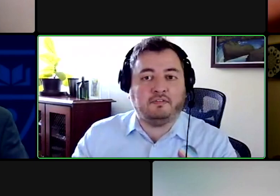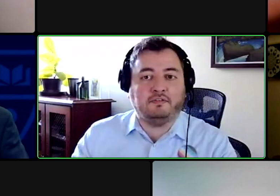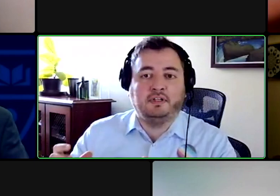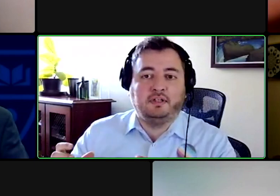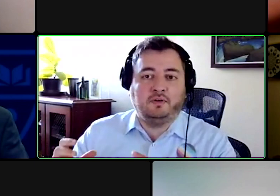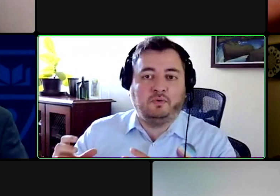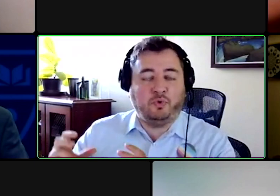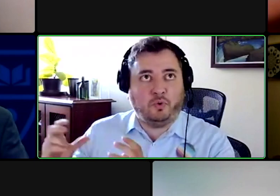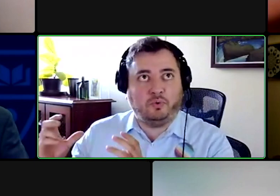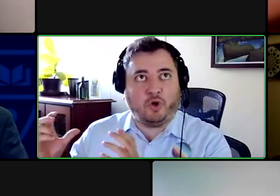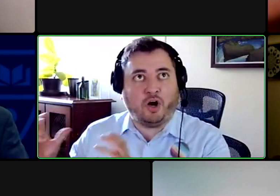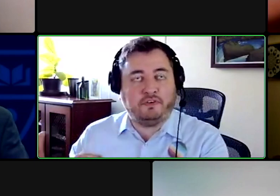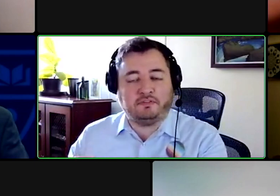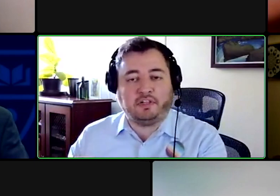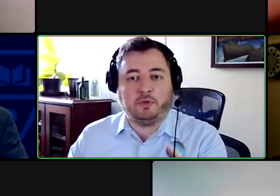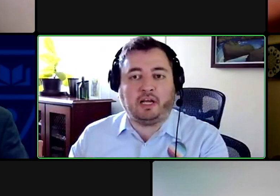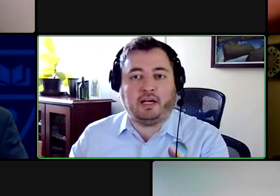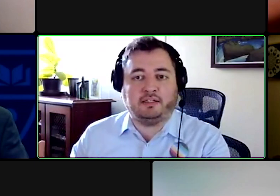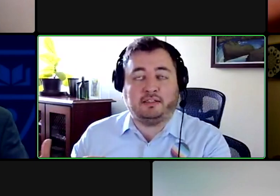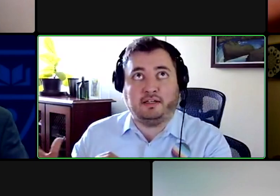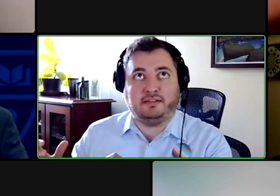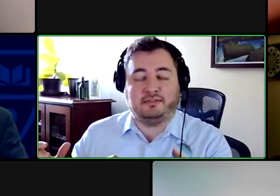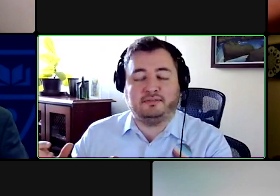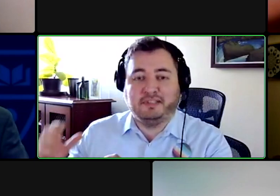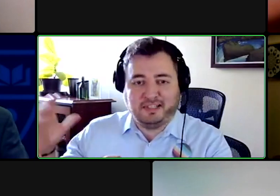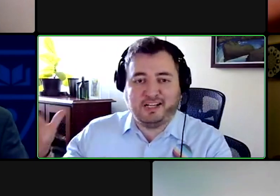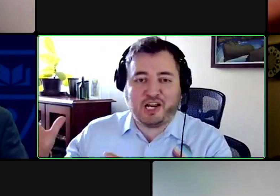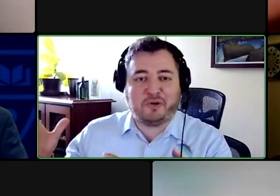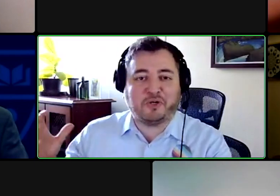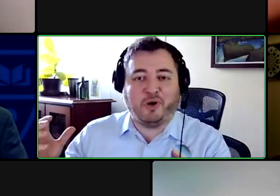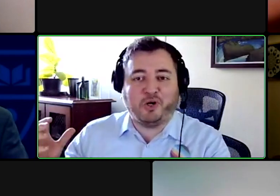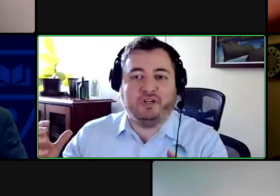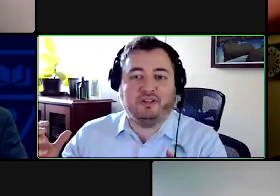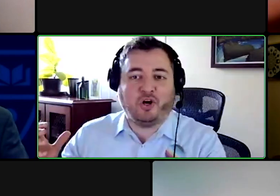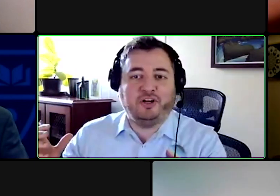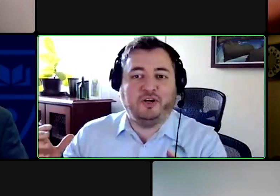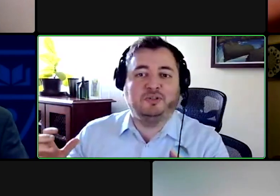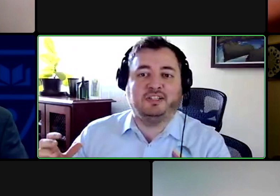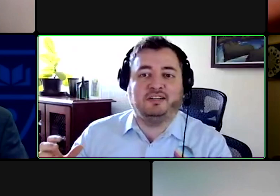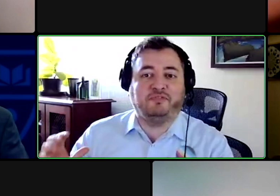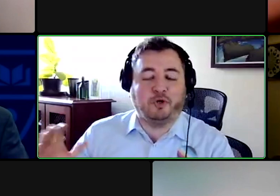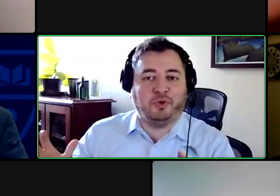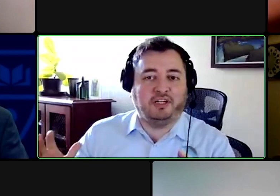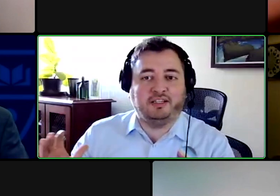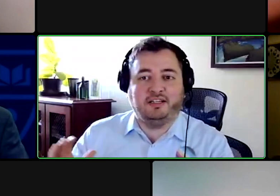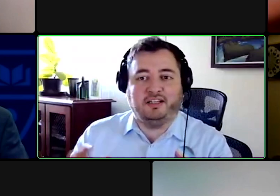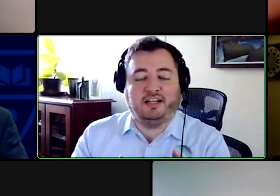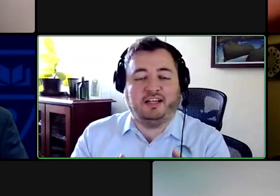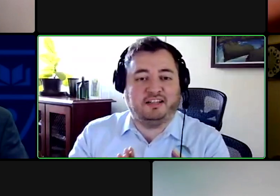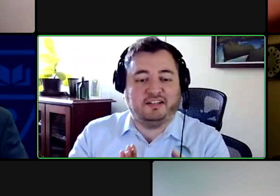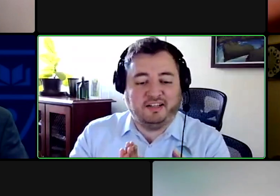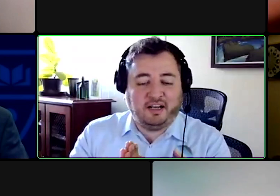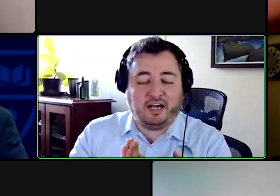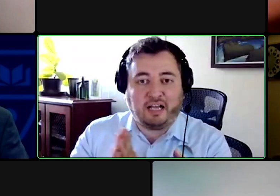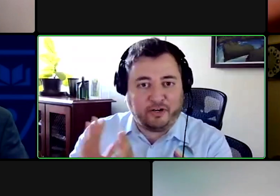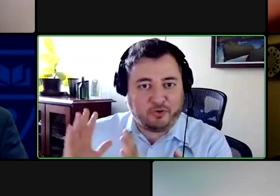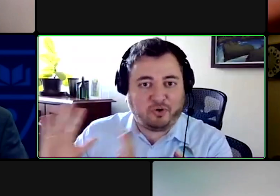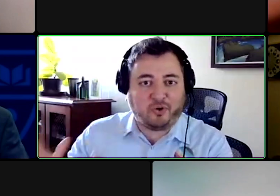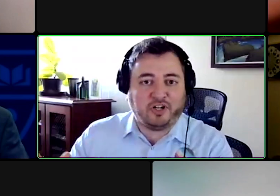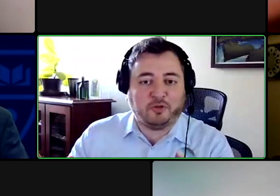we have through the office of language access and shout out to muggery and larios and phil gracie and